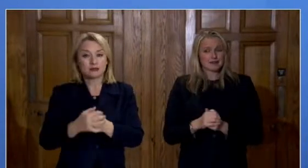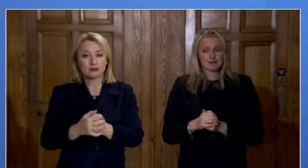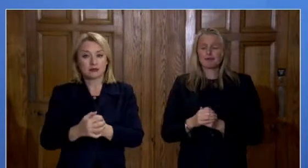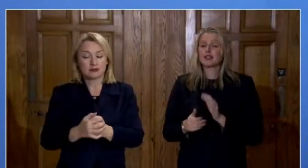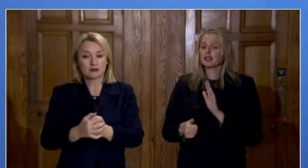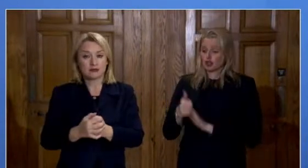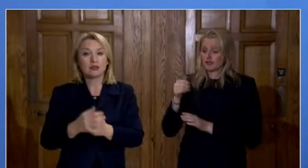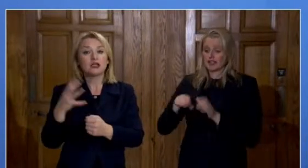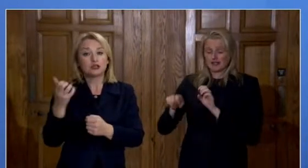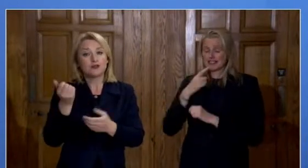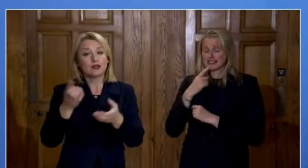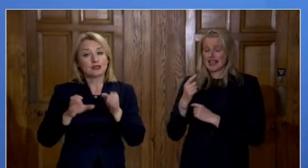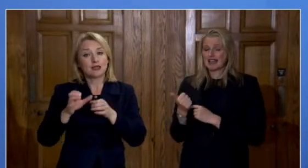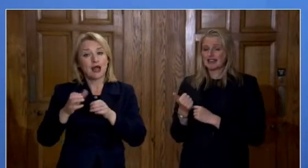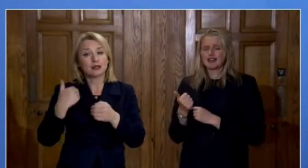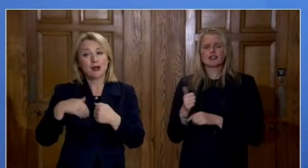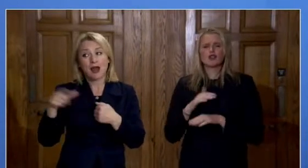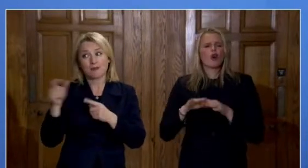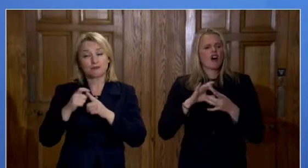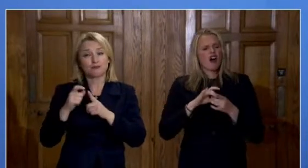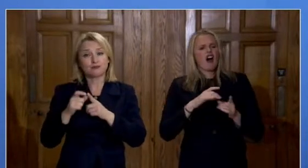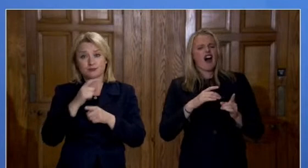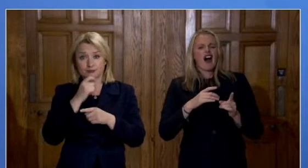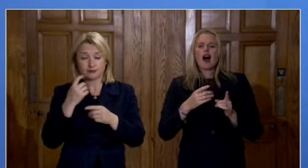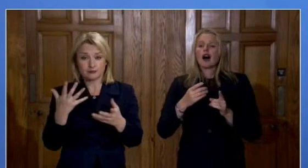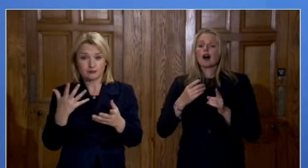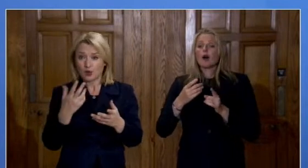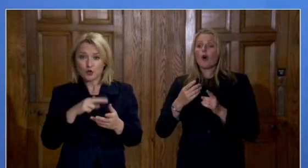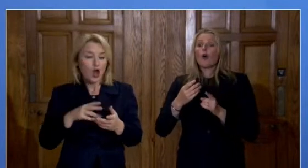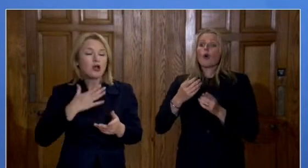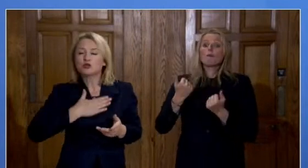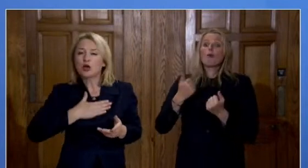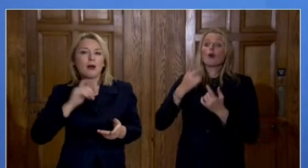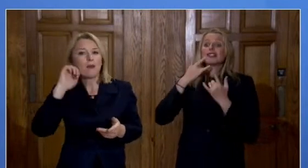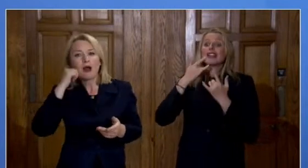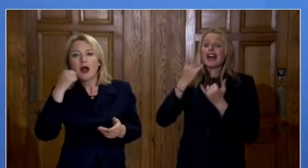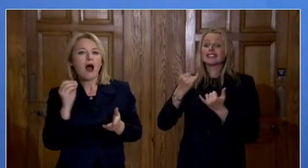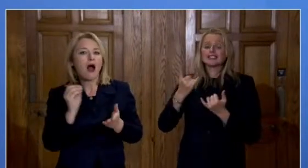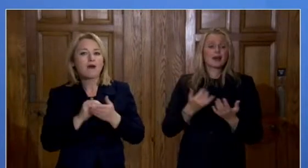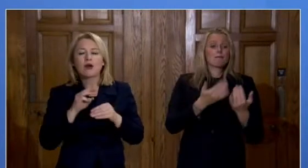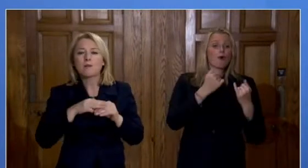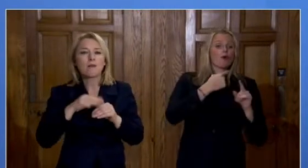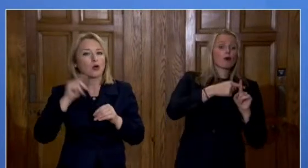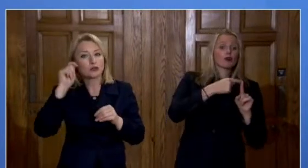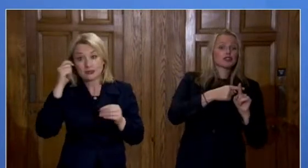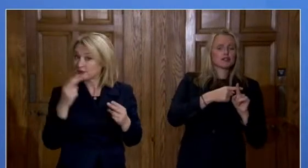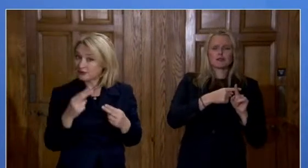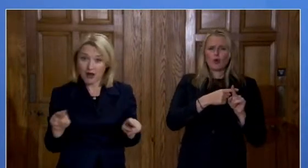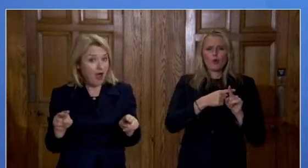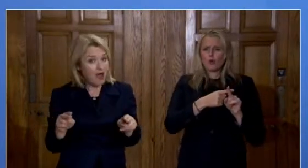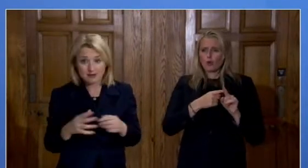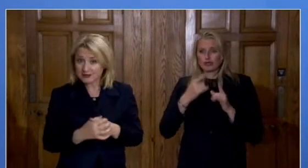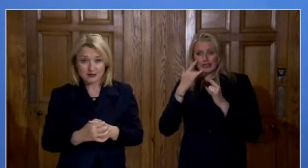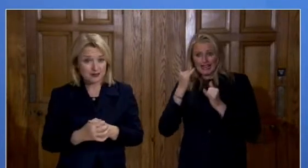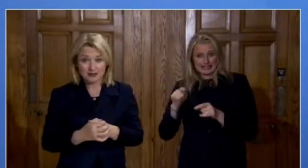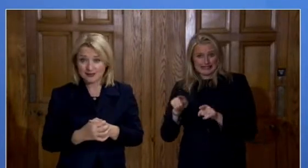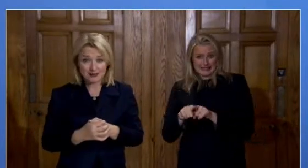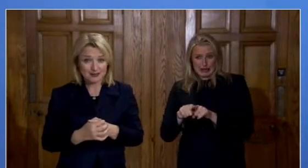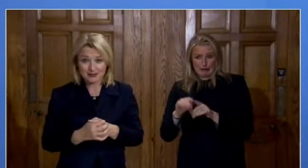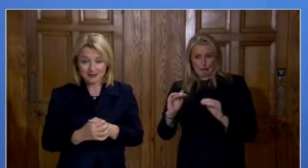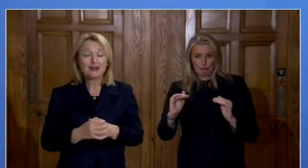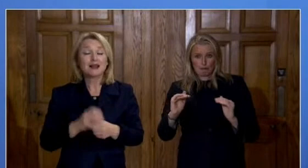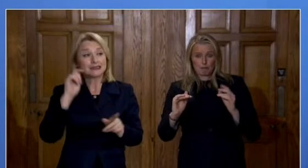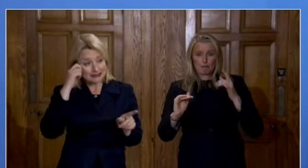clear it's not just about more positive tests because cases because we're doing more testing we're seeing that percentage of positive